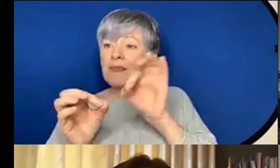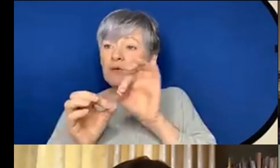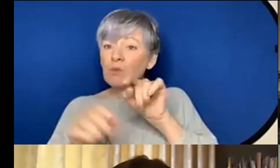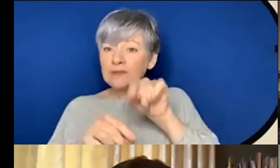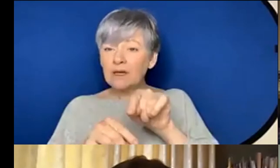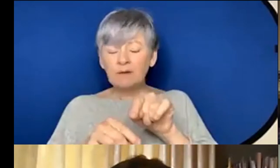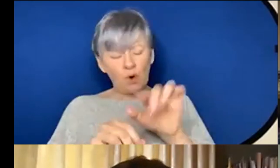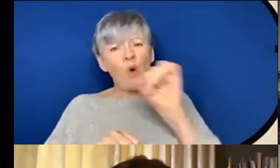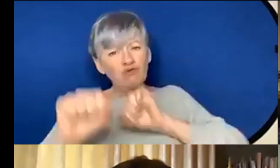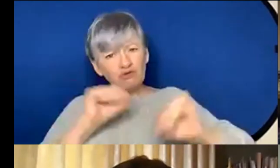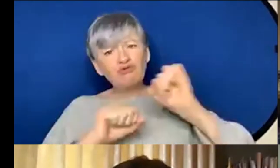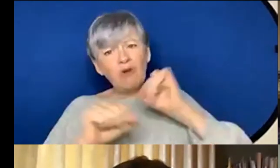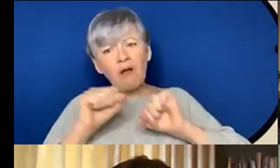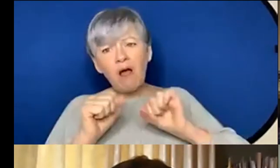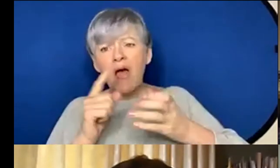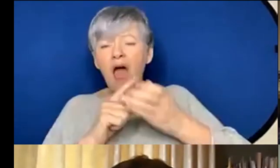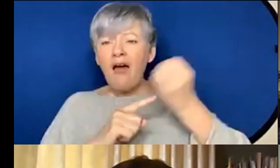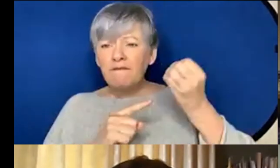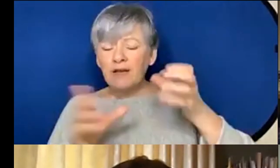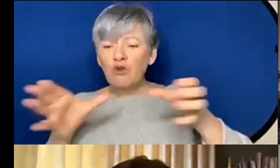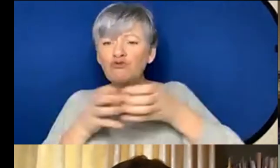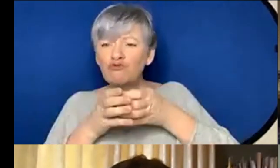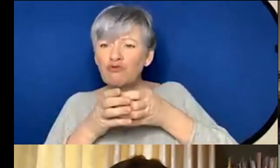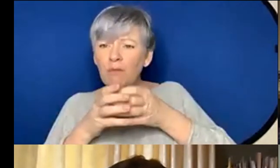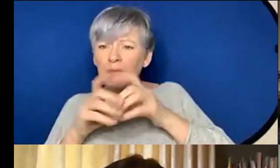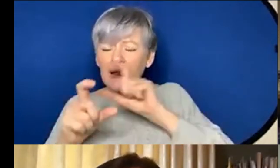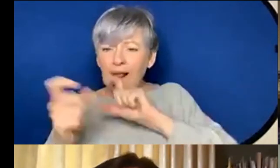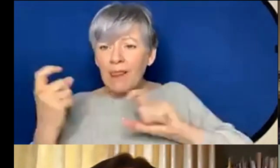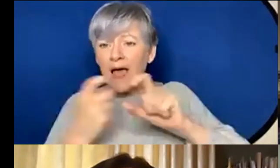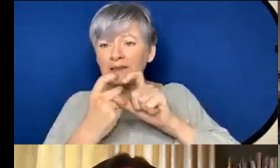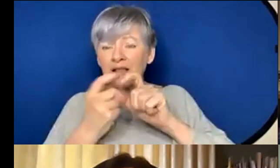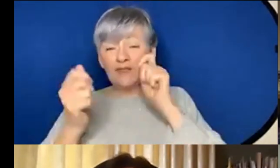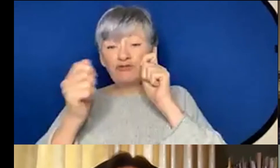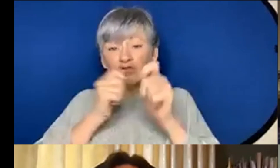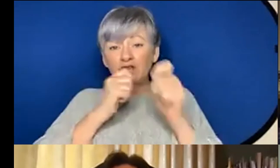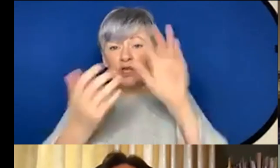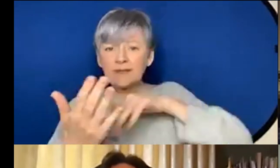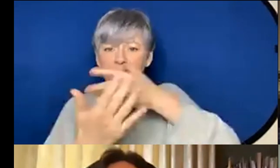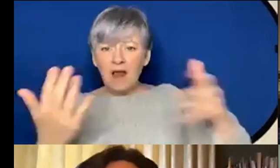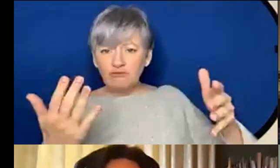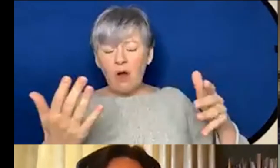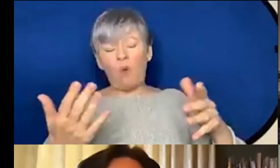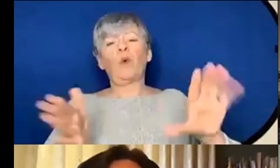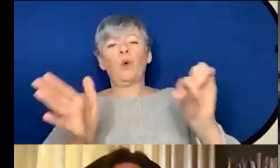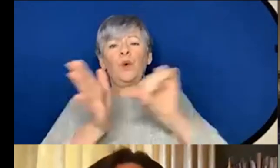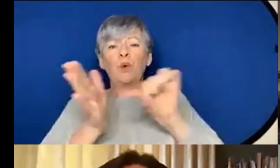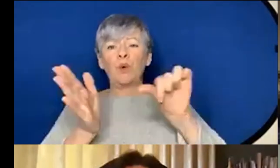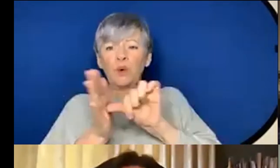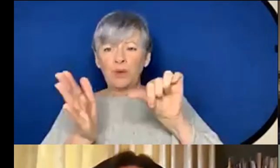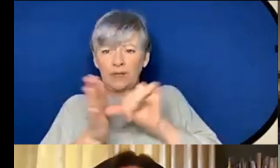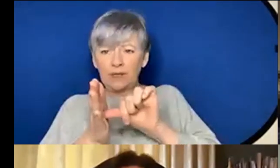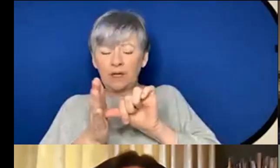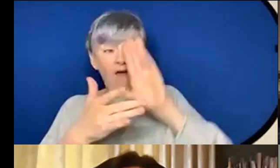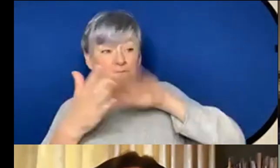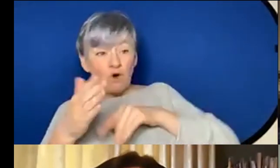um I also found group classes and the seemingly ever-changing schedule really difficult um I'd come from music school